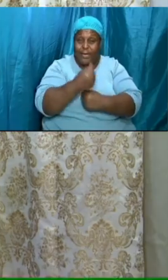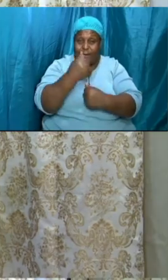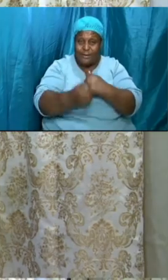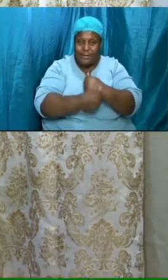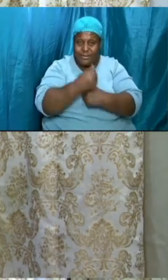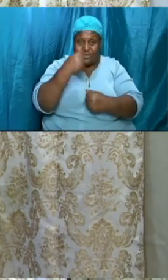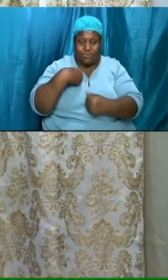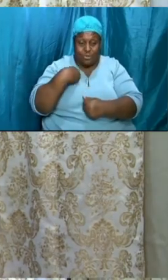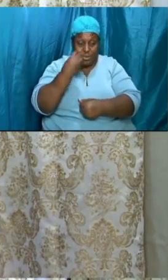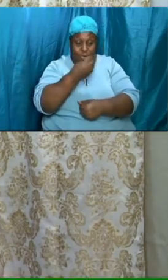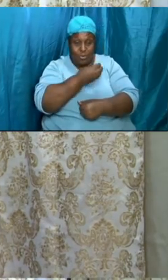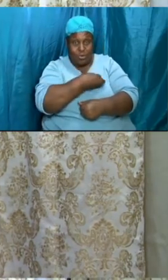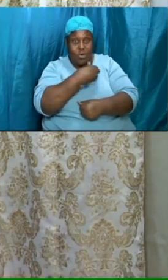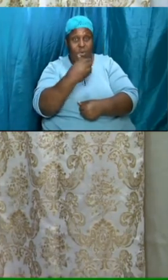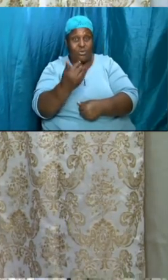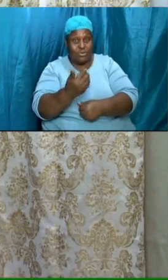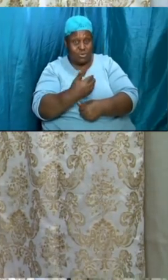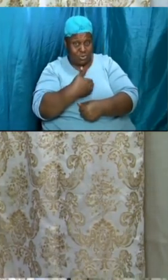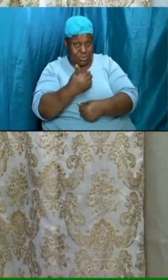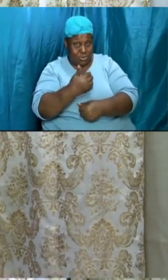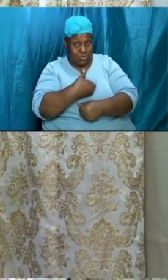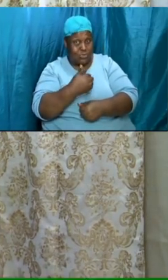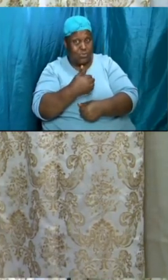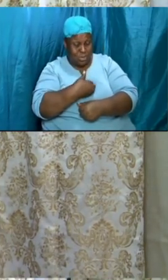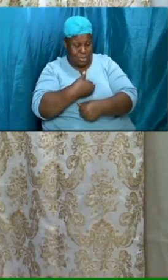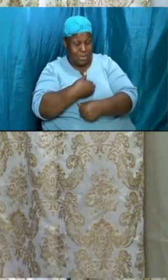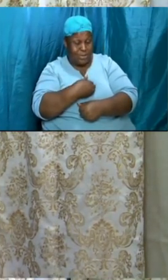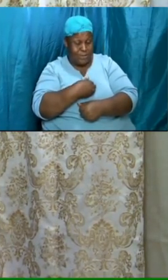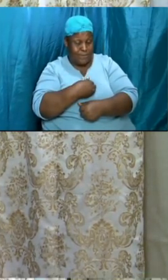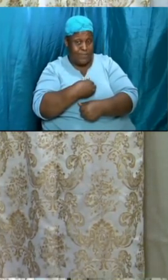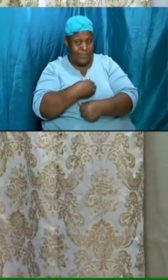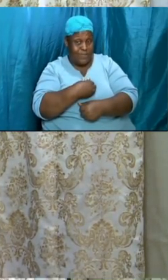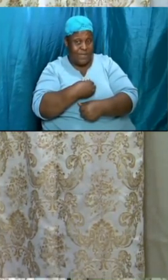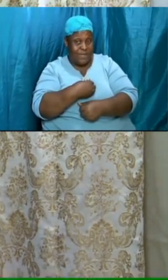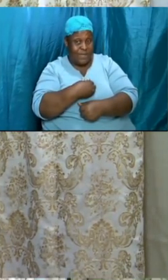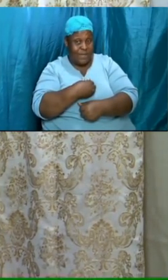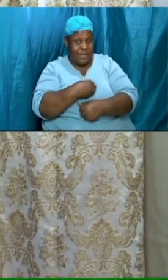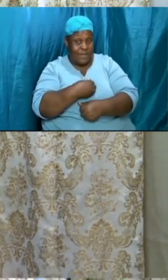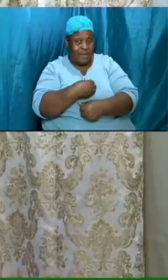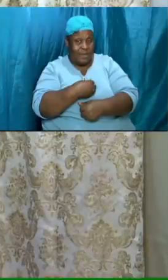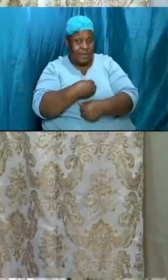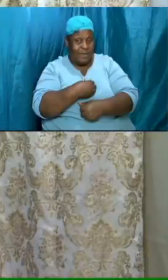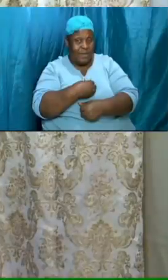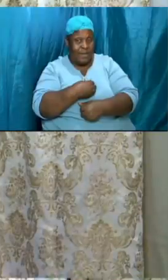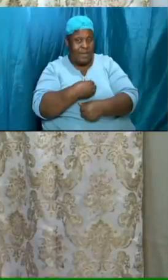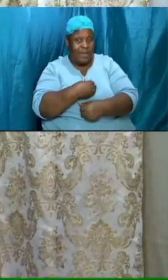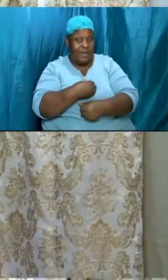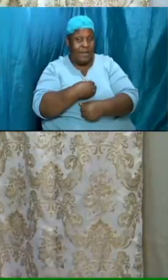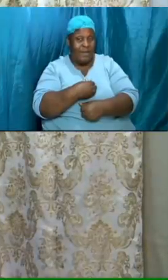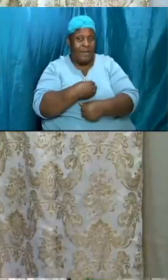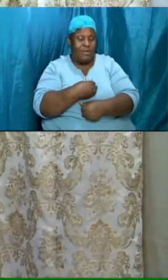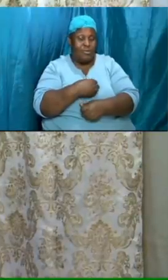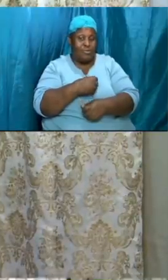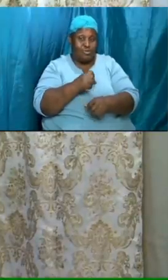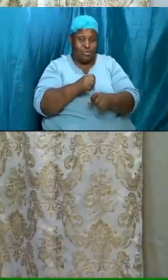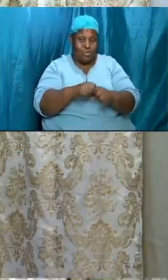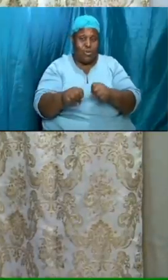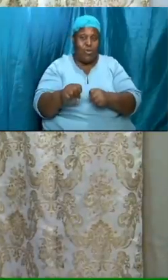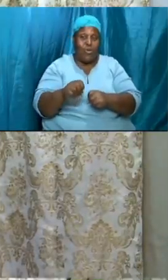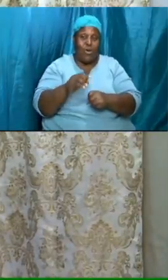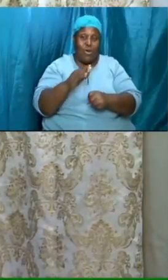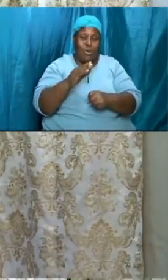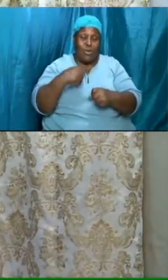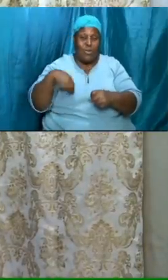end result the wine is what people drink the wine is what make men merry the wine the what brings the money